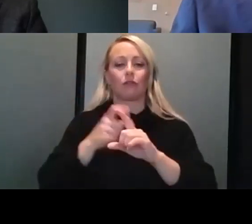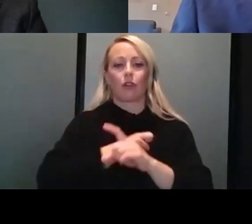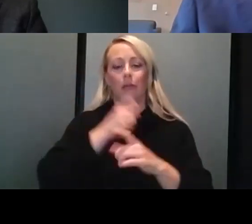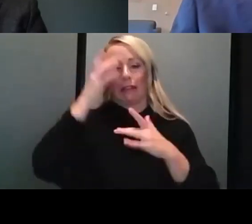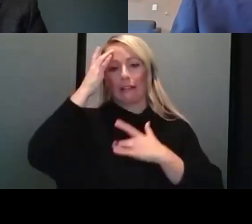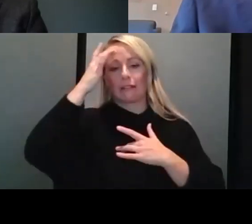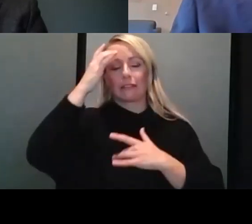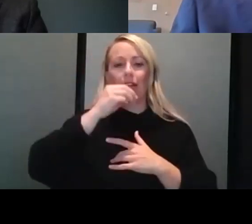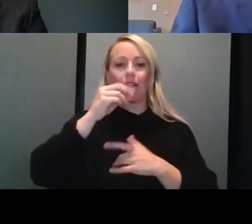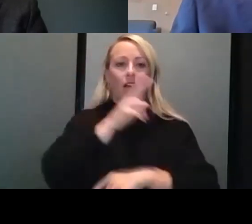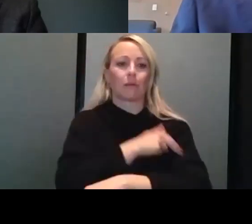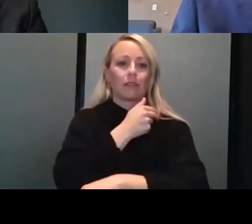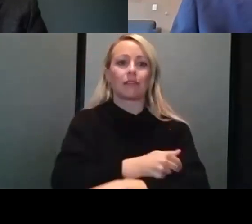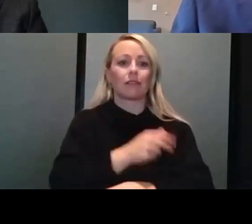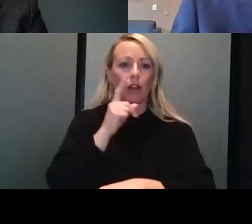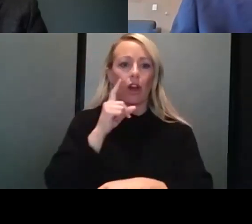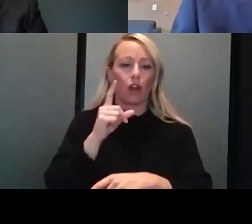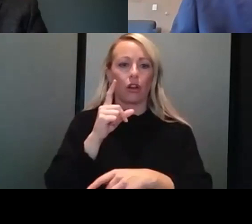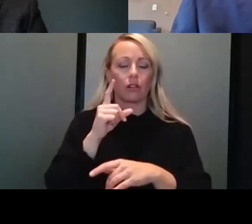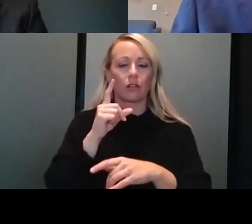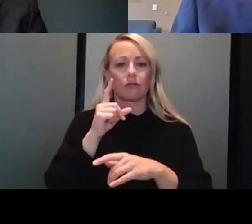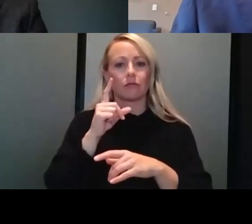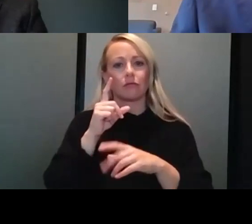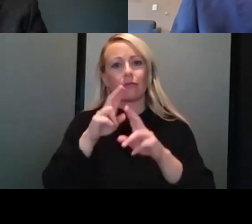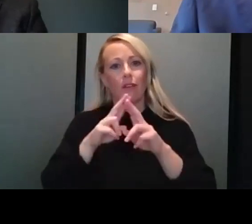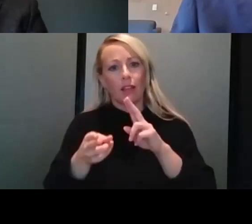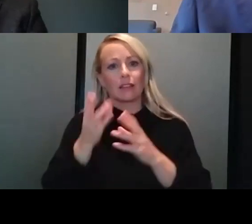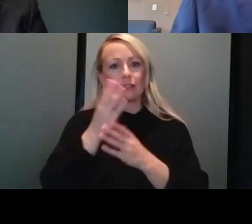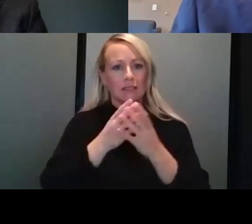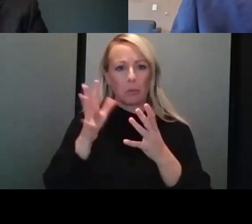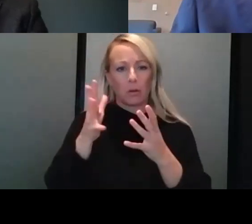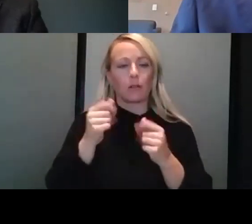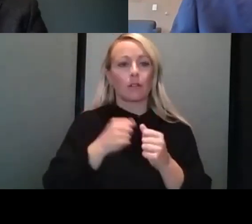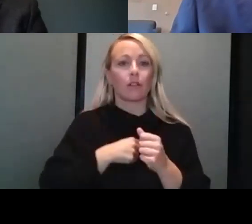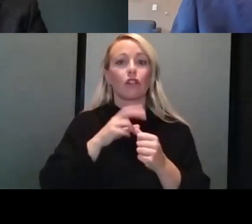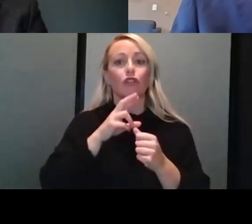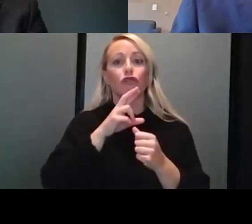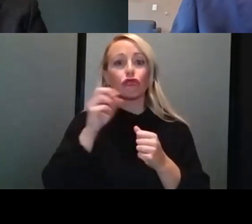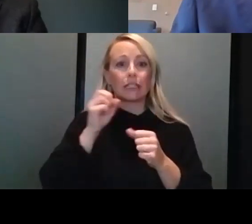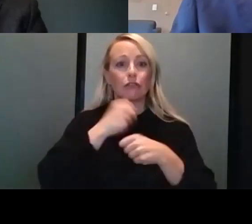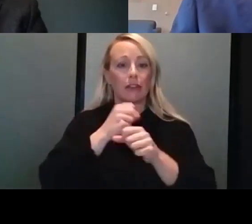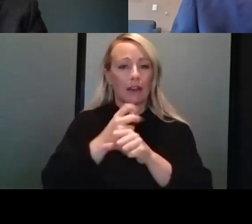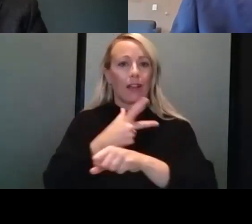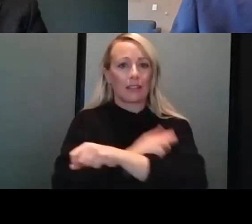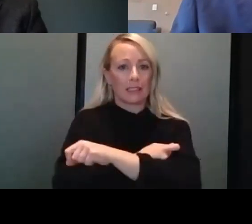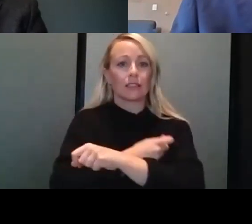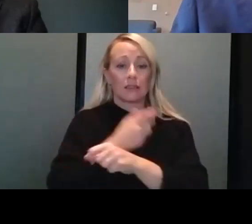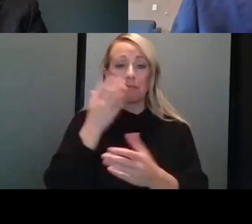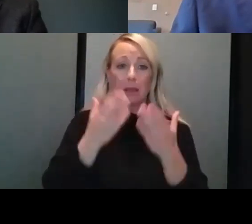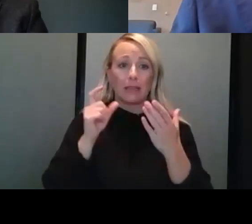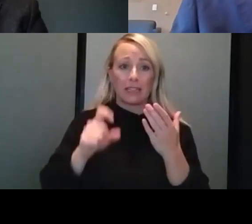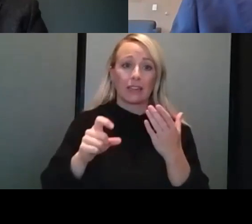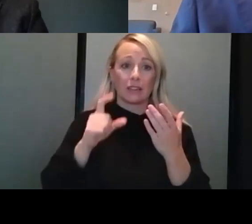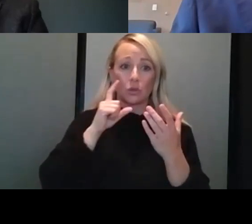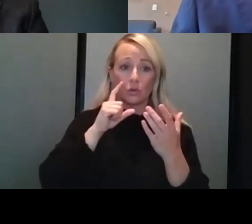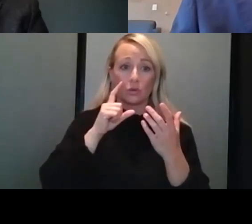hospitalization are falling somewhat. Reformulated vaccines, vaccines may be needed to address future